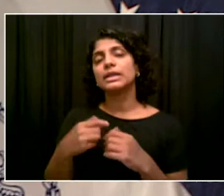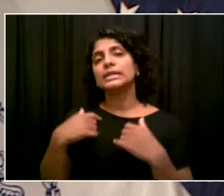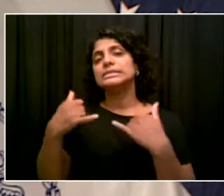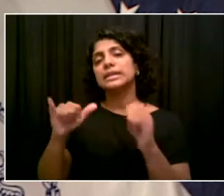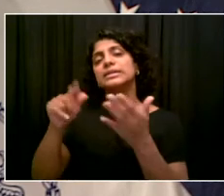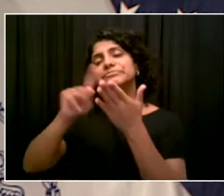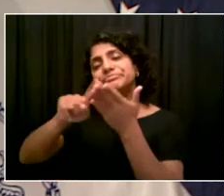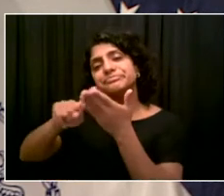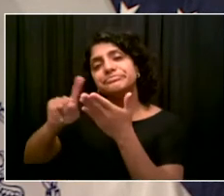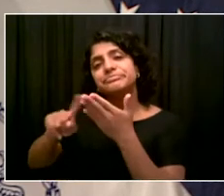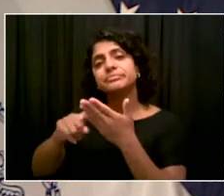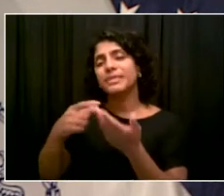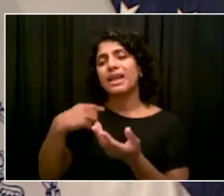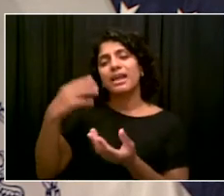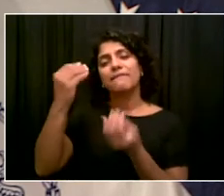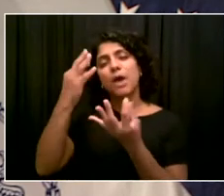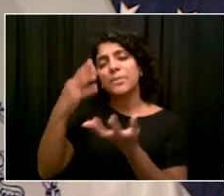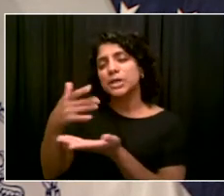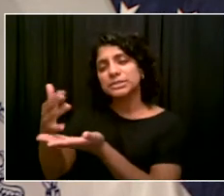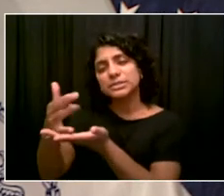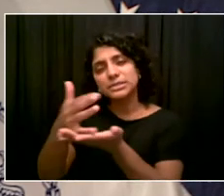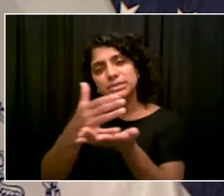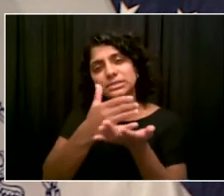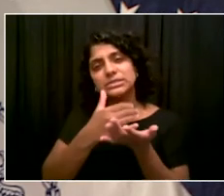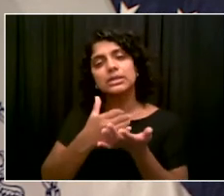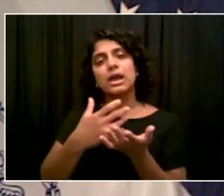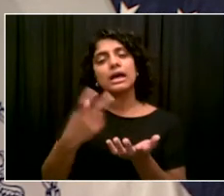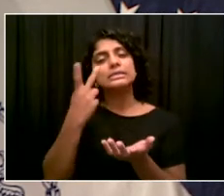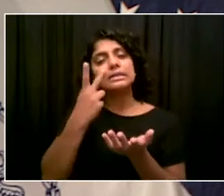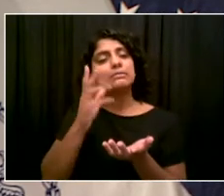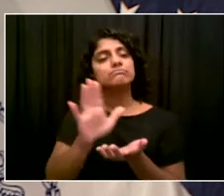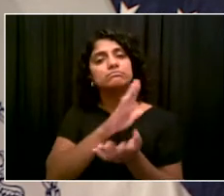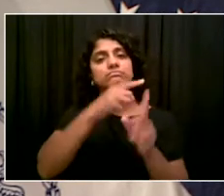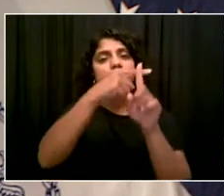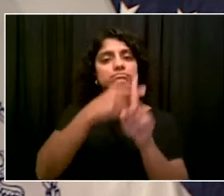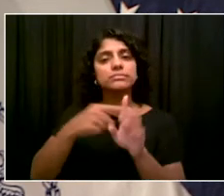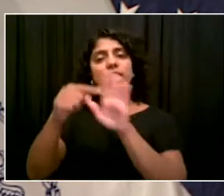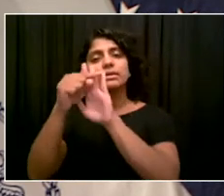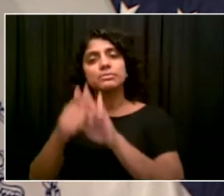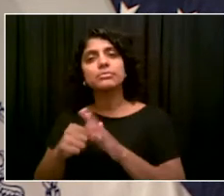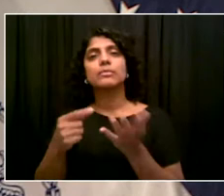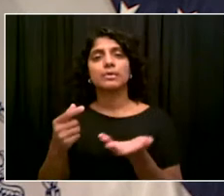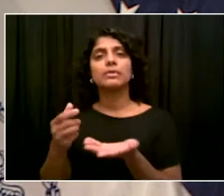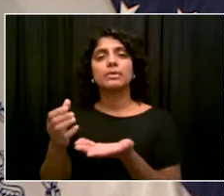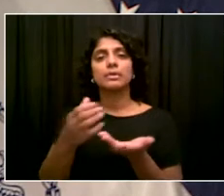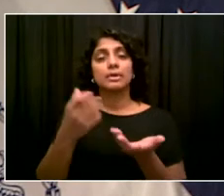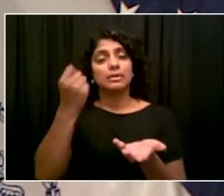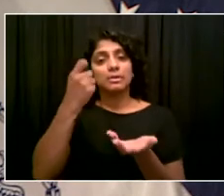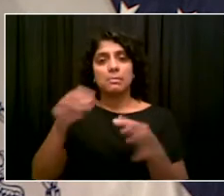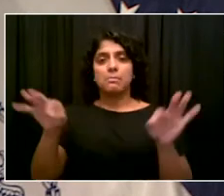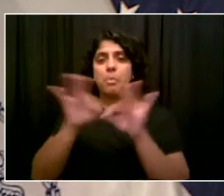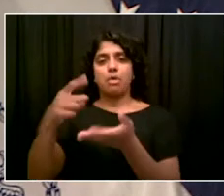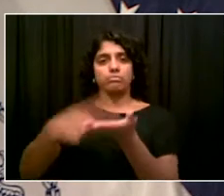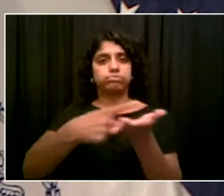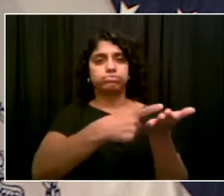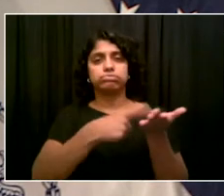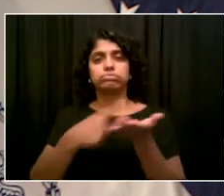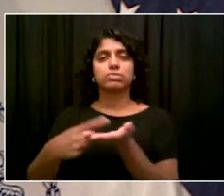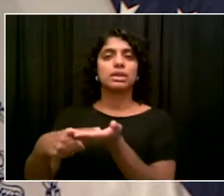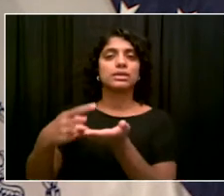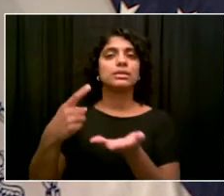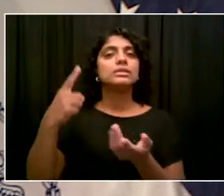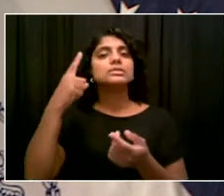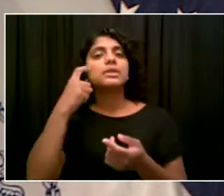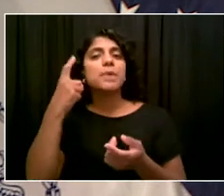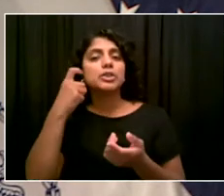rounds and not being lost or spoiled because a candidate they like didn't win in the first round. I like the fact that we don't go